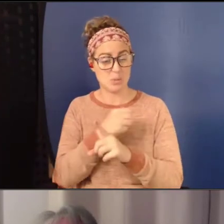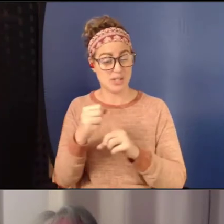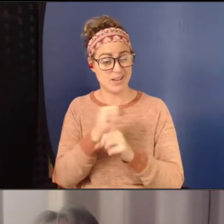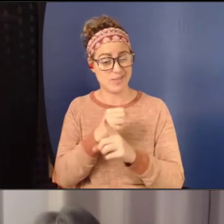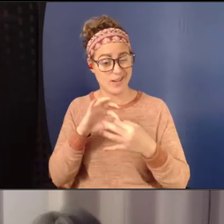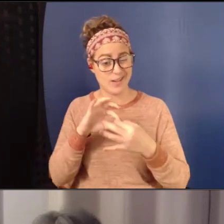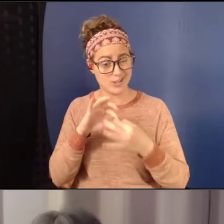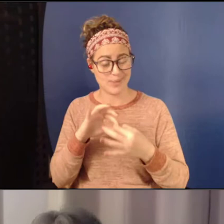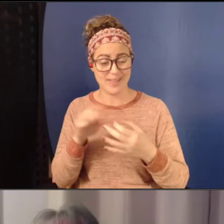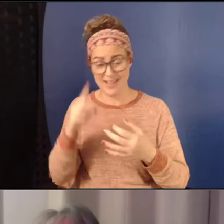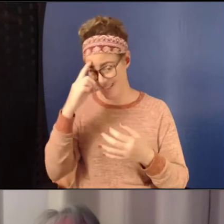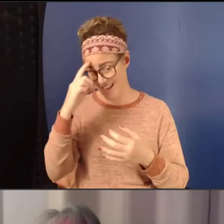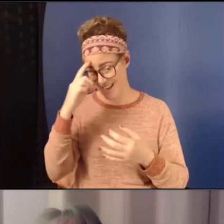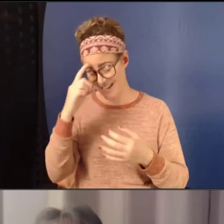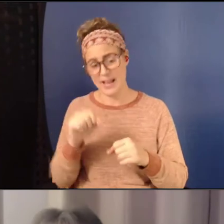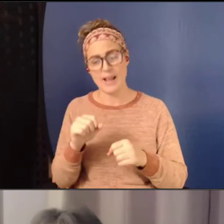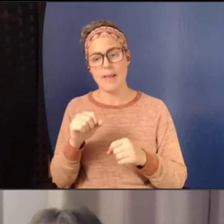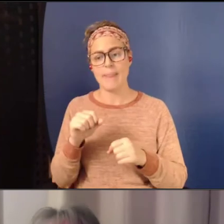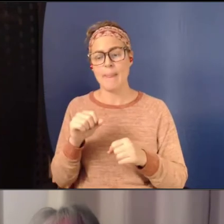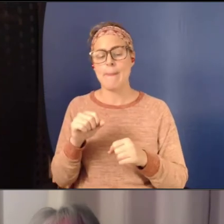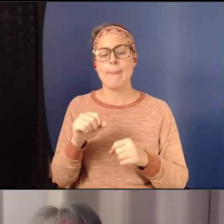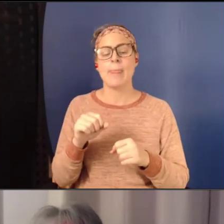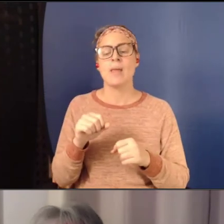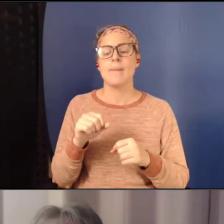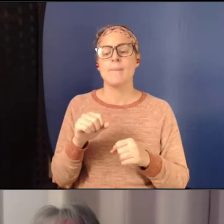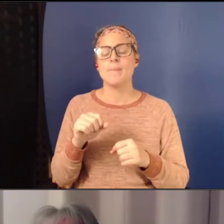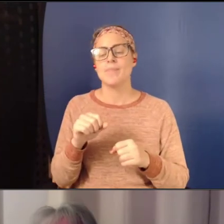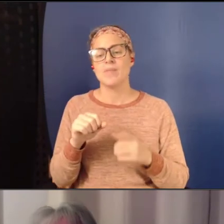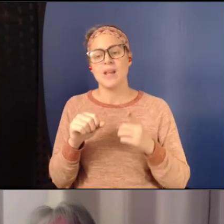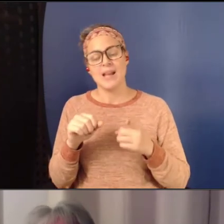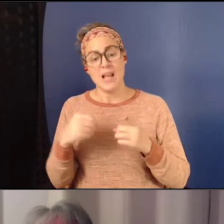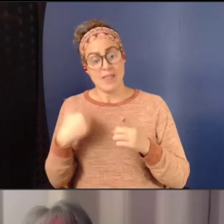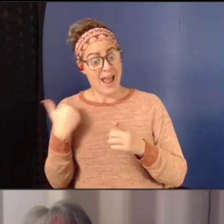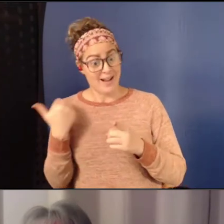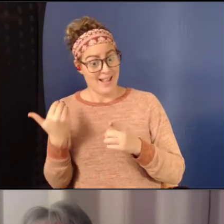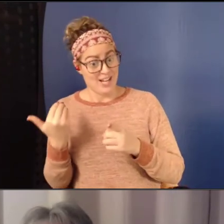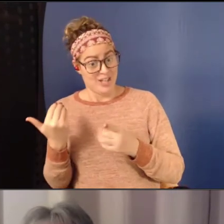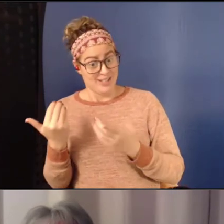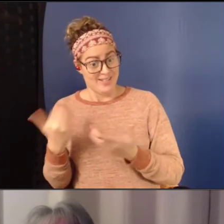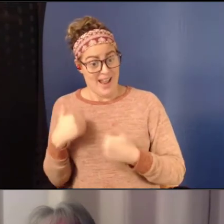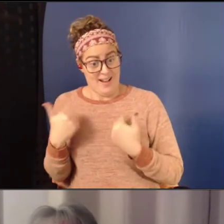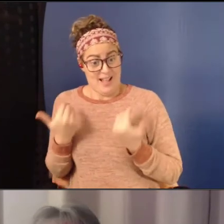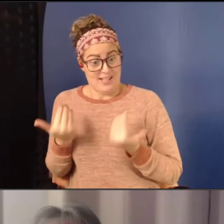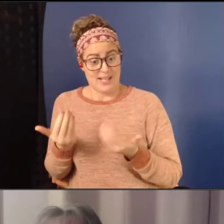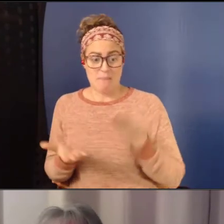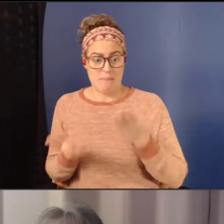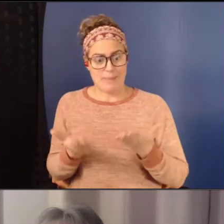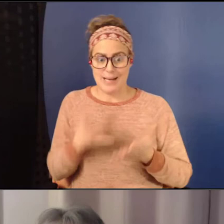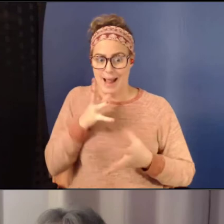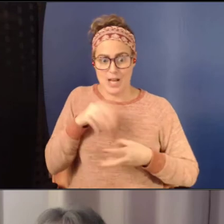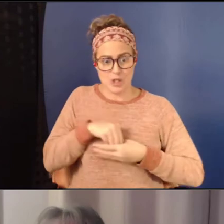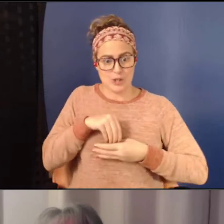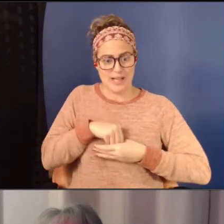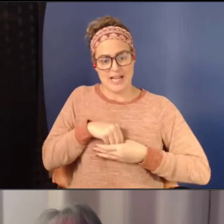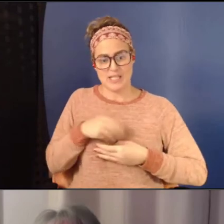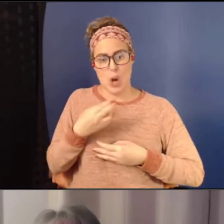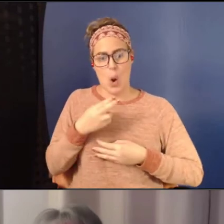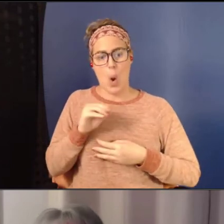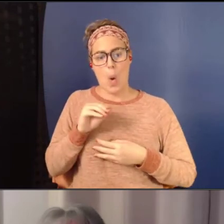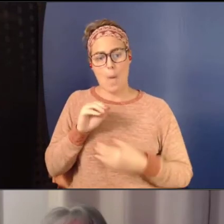someone else. Remember, they're also just adolescents, right? In relationships, um, or they have internalized, uh, homophobia themselves.